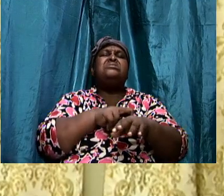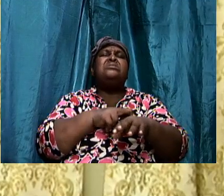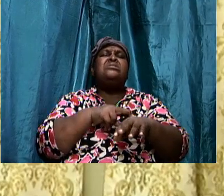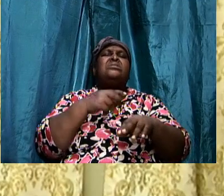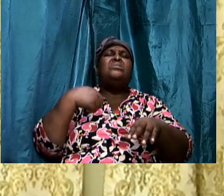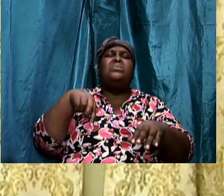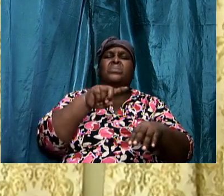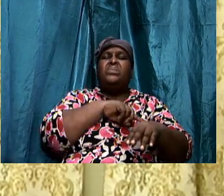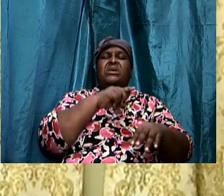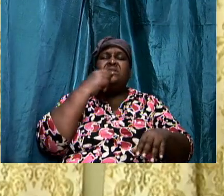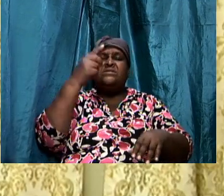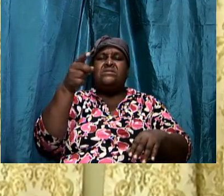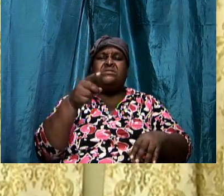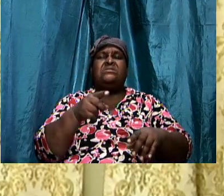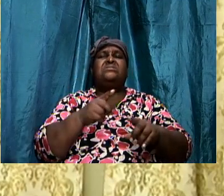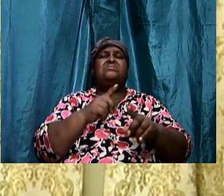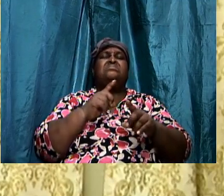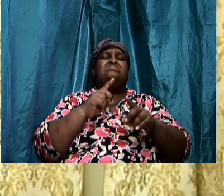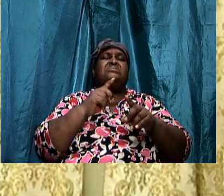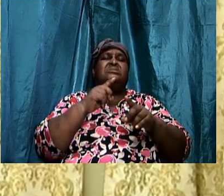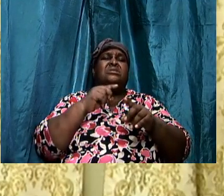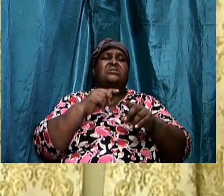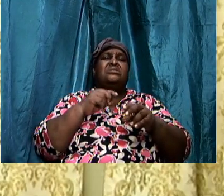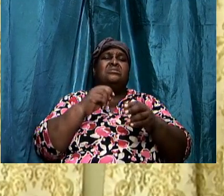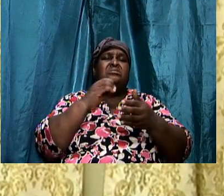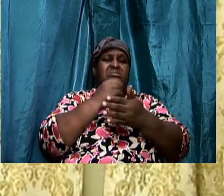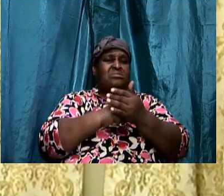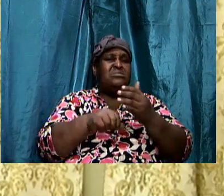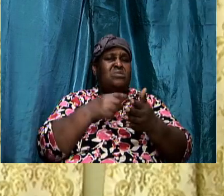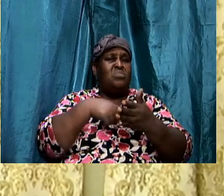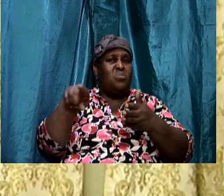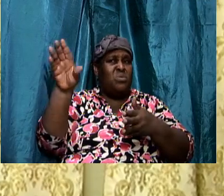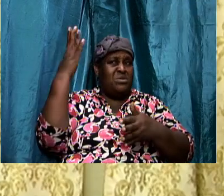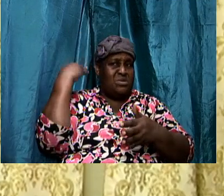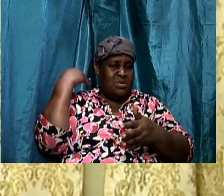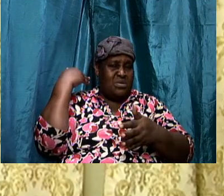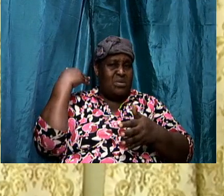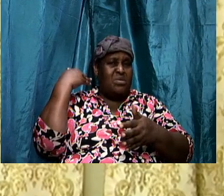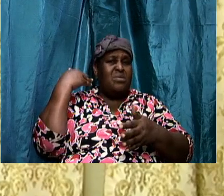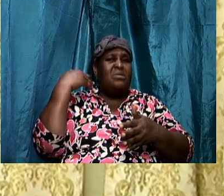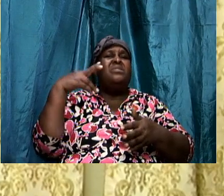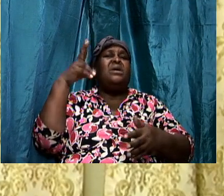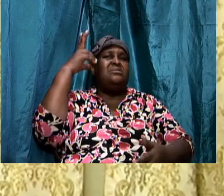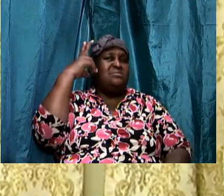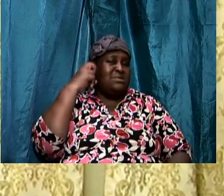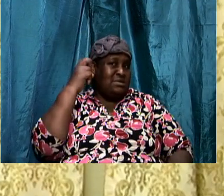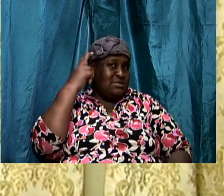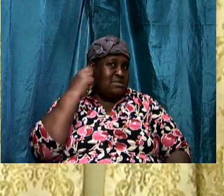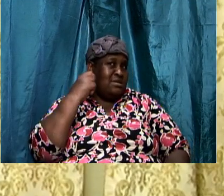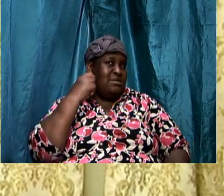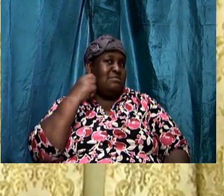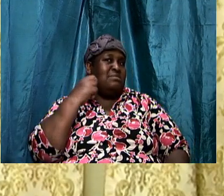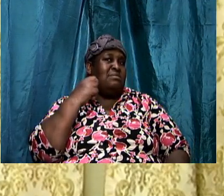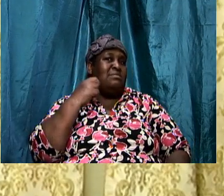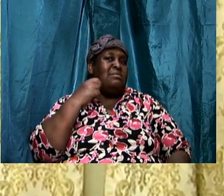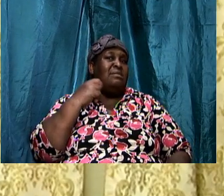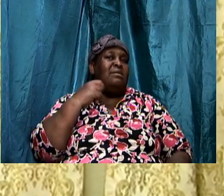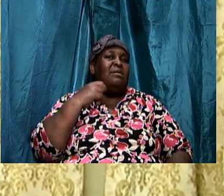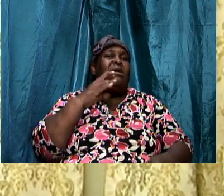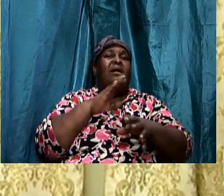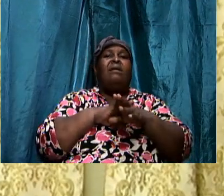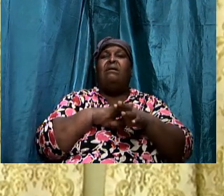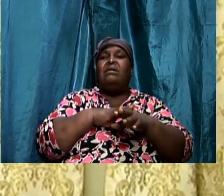made the point some weeks ago. That he is on a particular road. And this